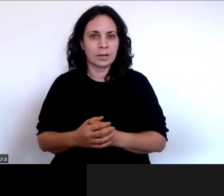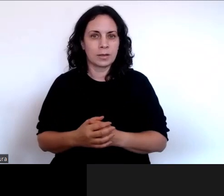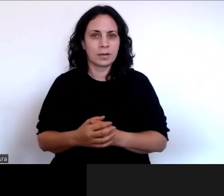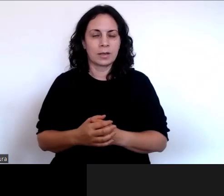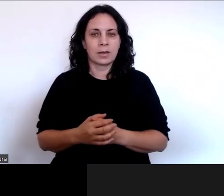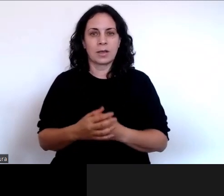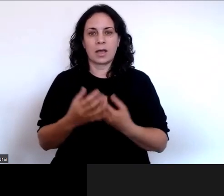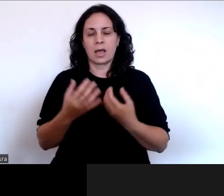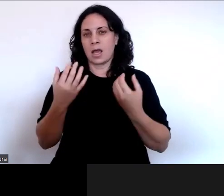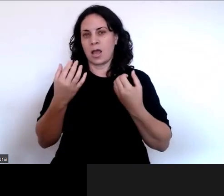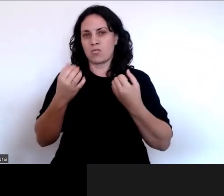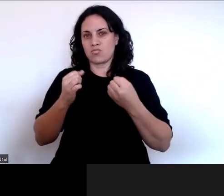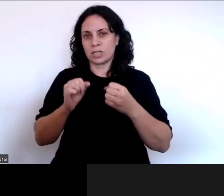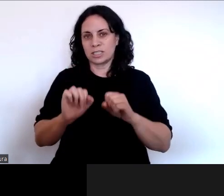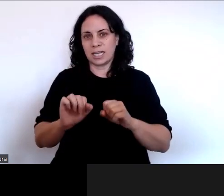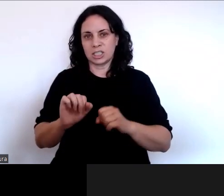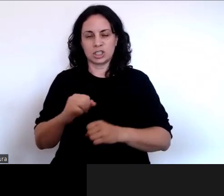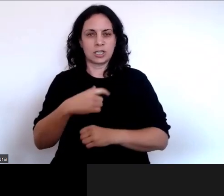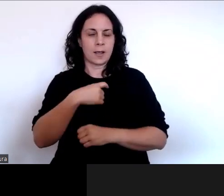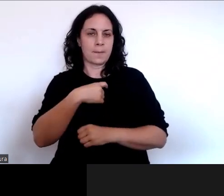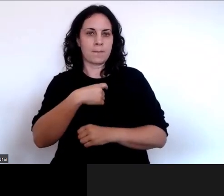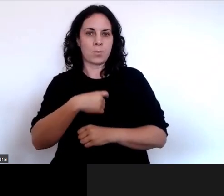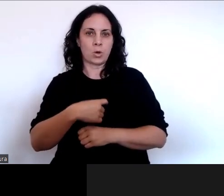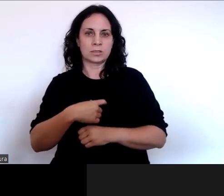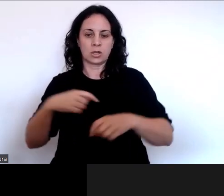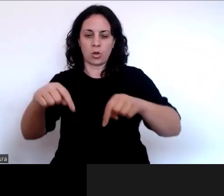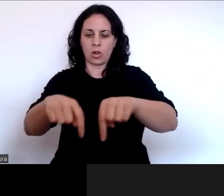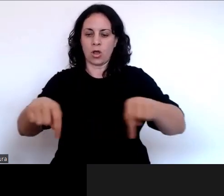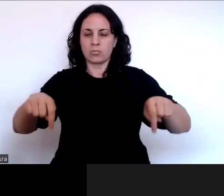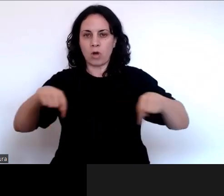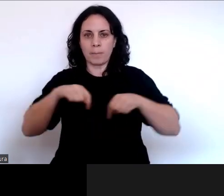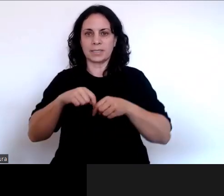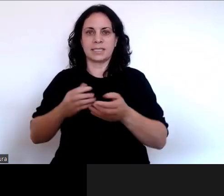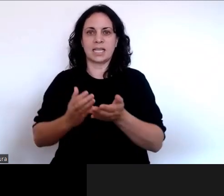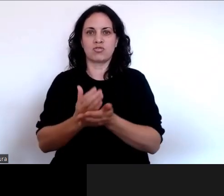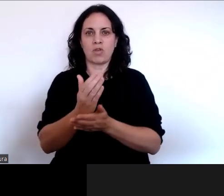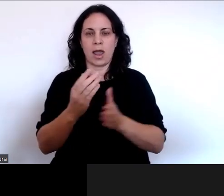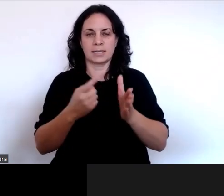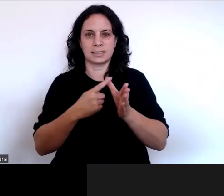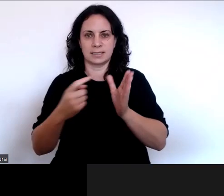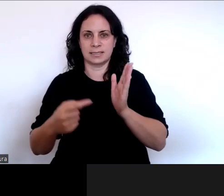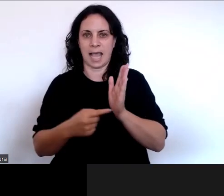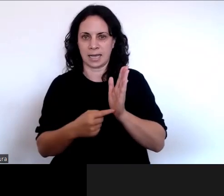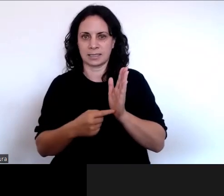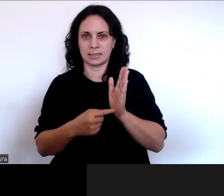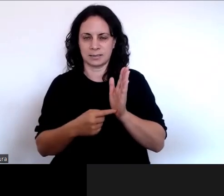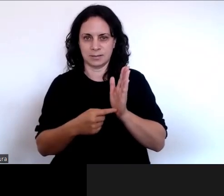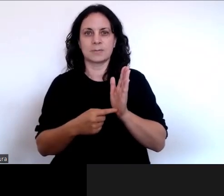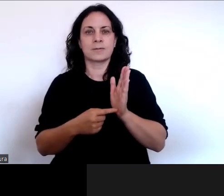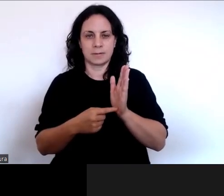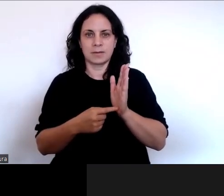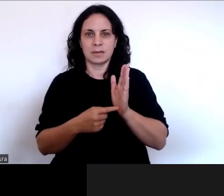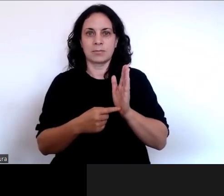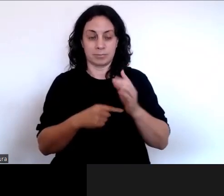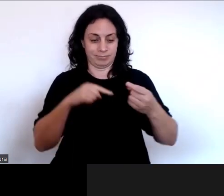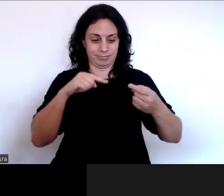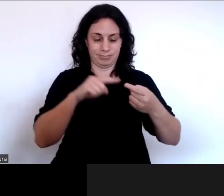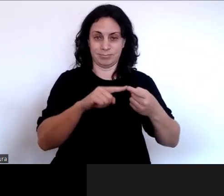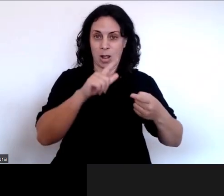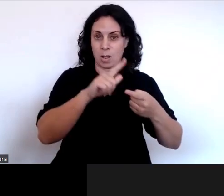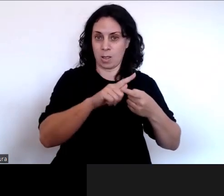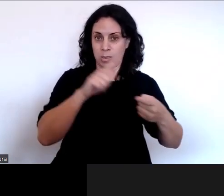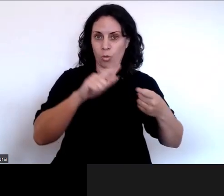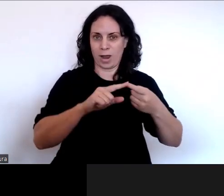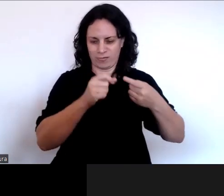Protection of Personal and Property Rights Act. However, there's a wide range of other laws and legislation